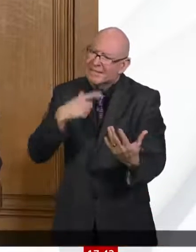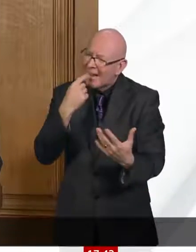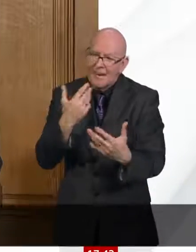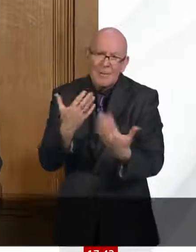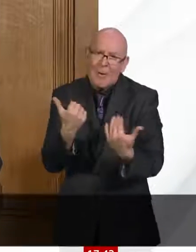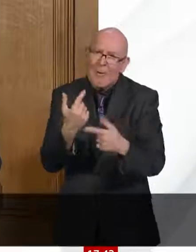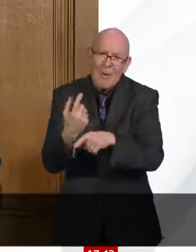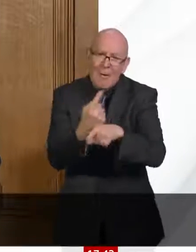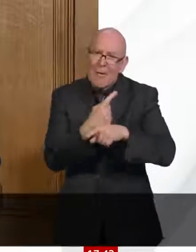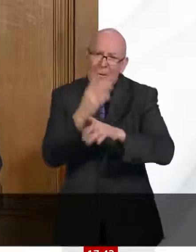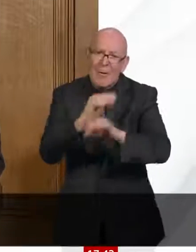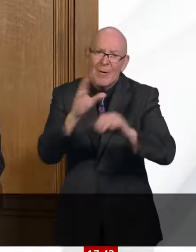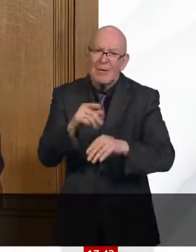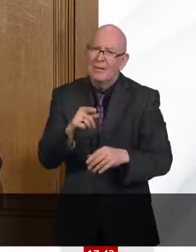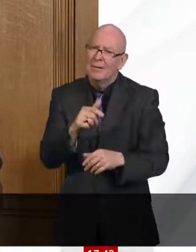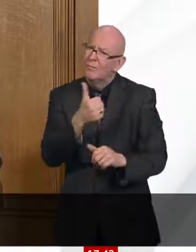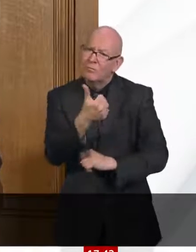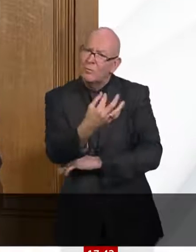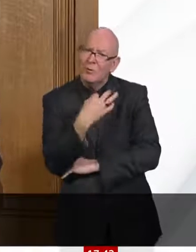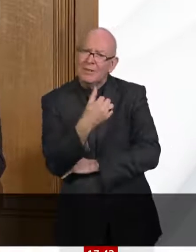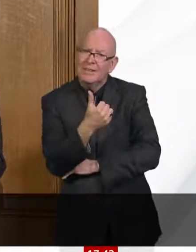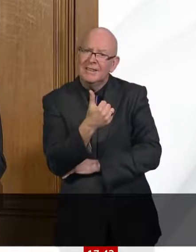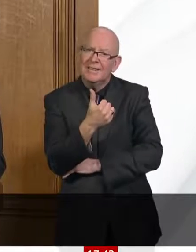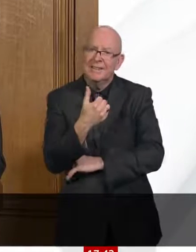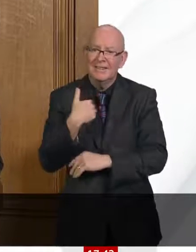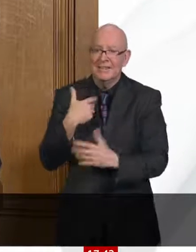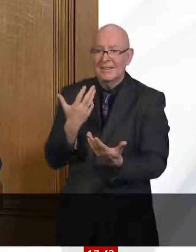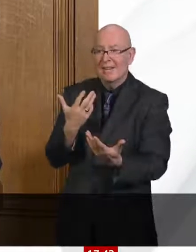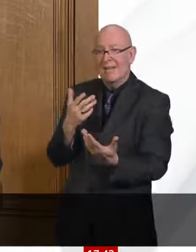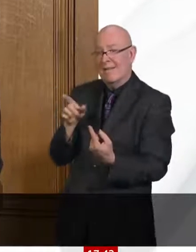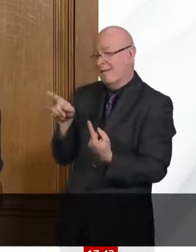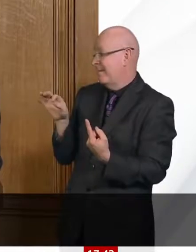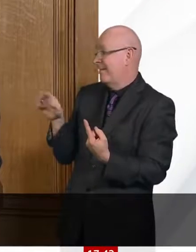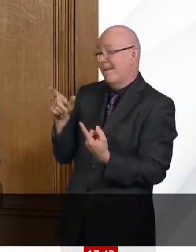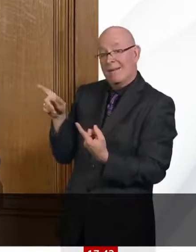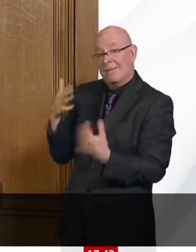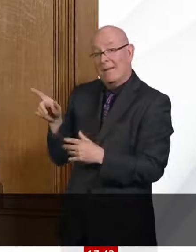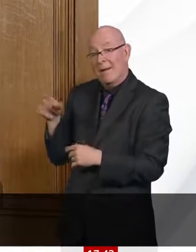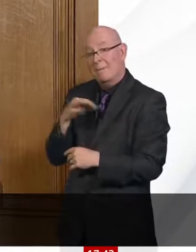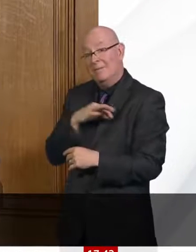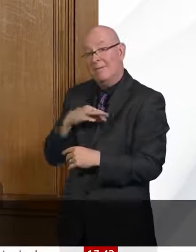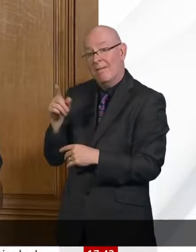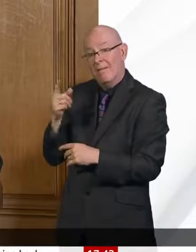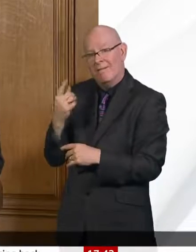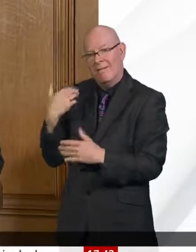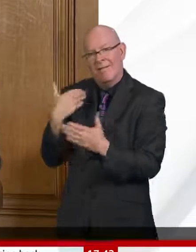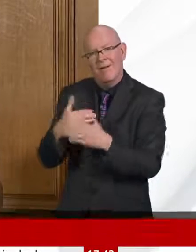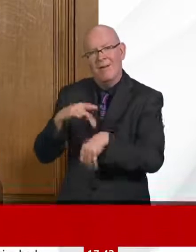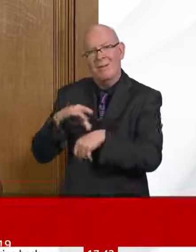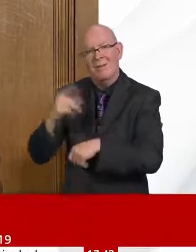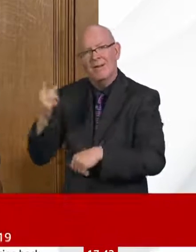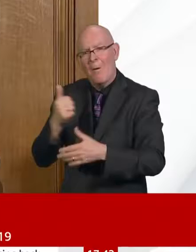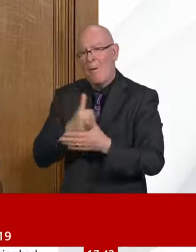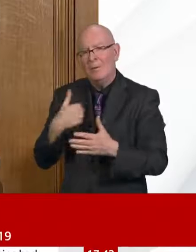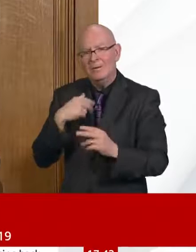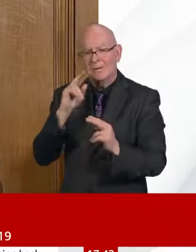clinicians are very self-critical. But one thing I've learnt is that you can come to those conclusions too early. And you have to